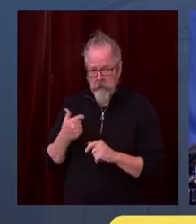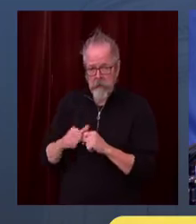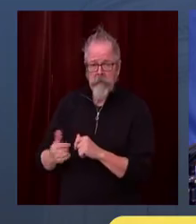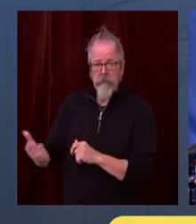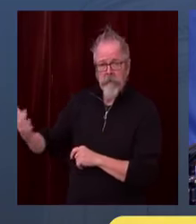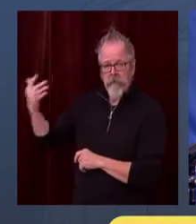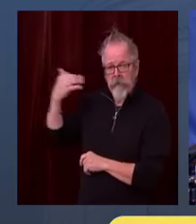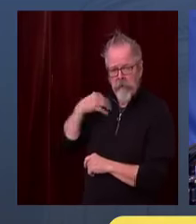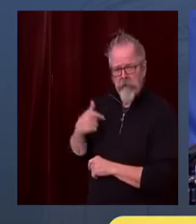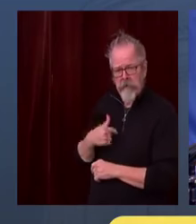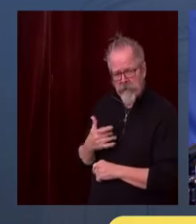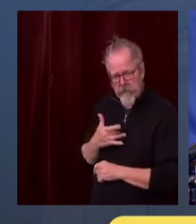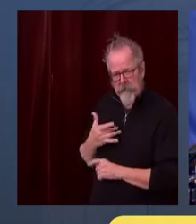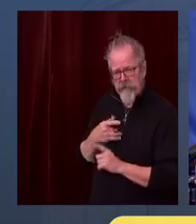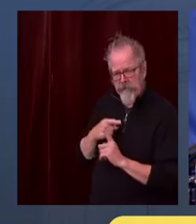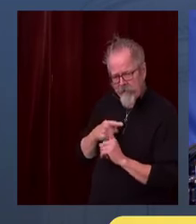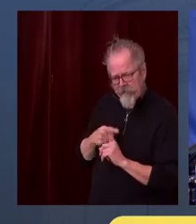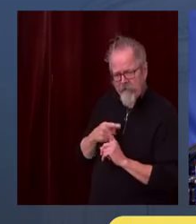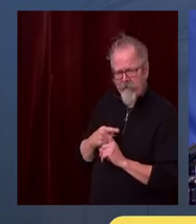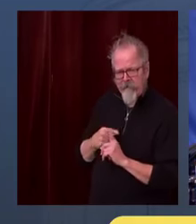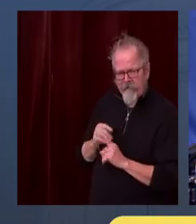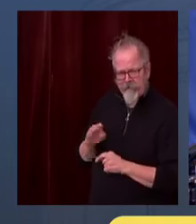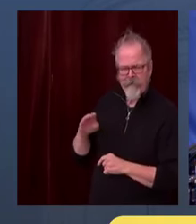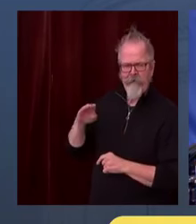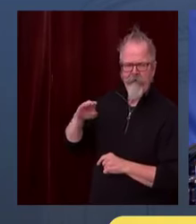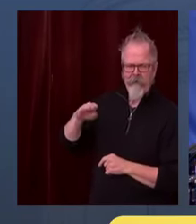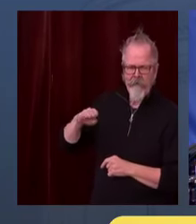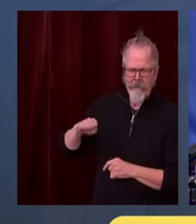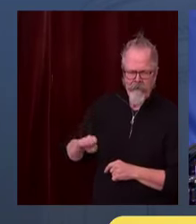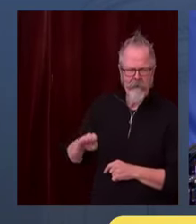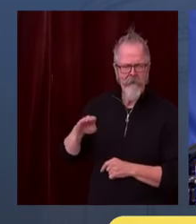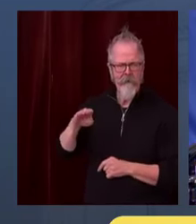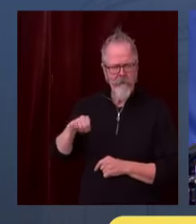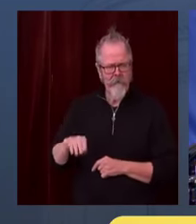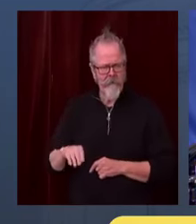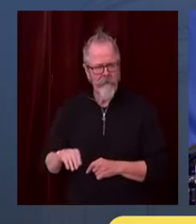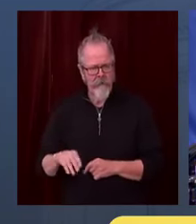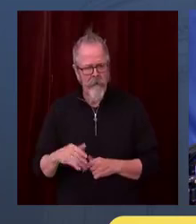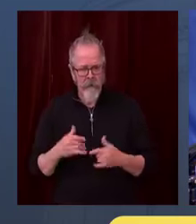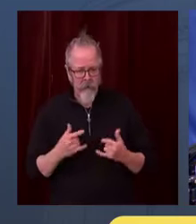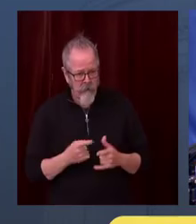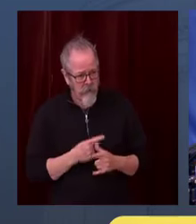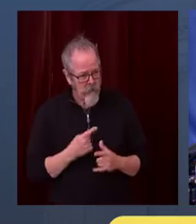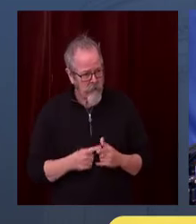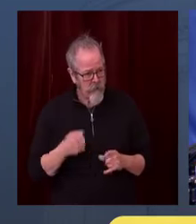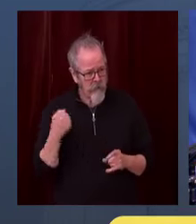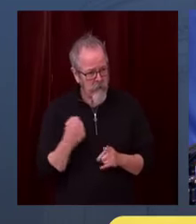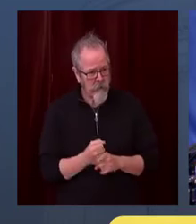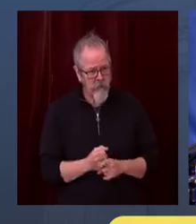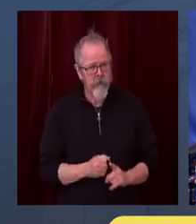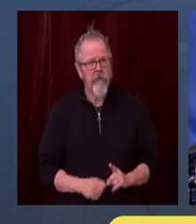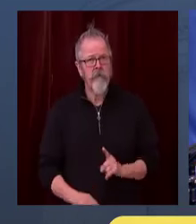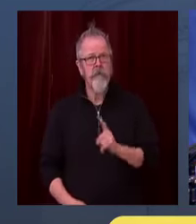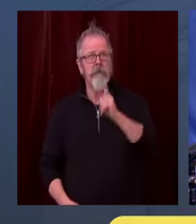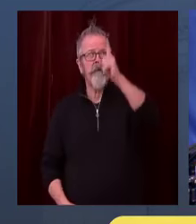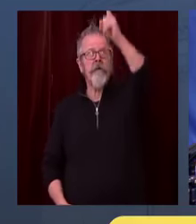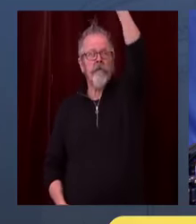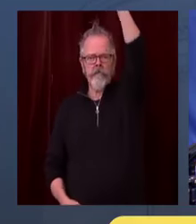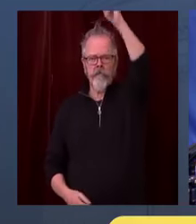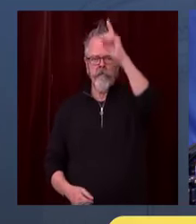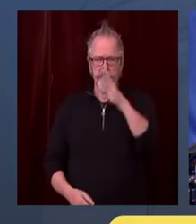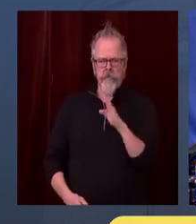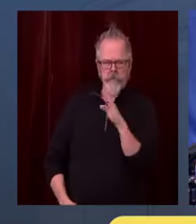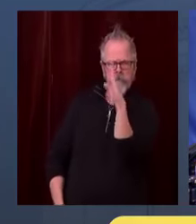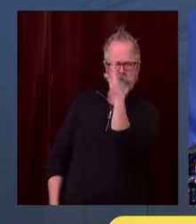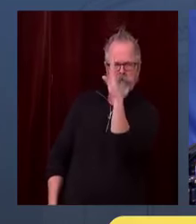something catastrophic. And boom, it just hit us like bricks. I mean, we went from, you know, I'd get up in the morning and see our